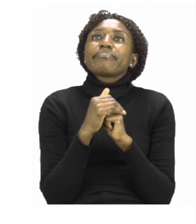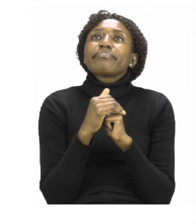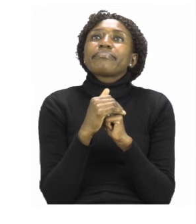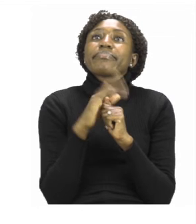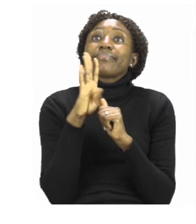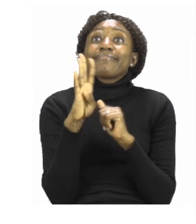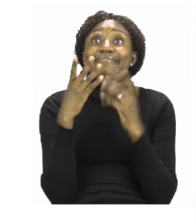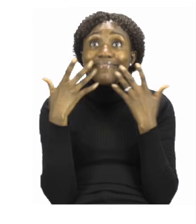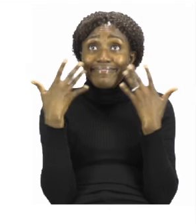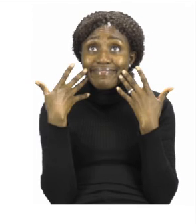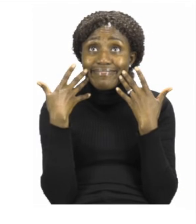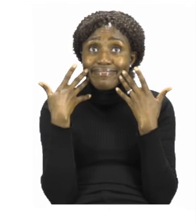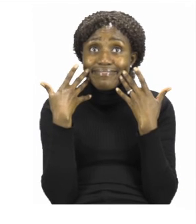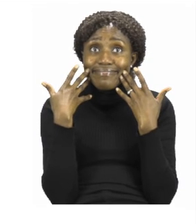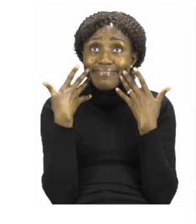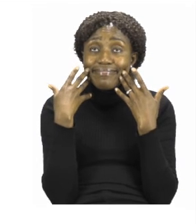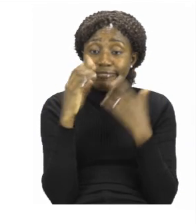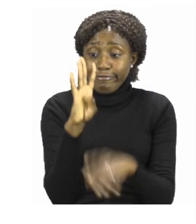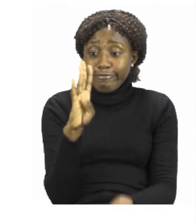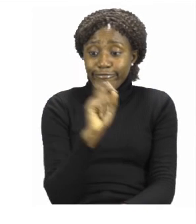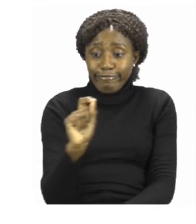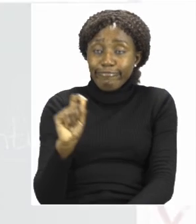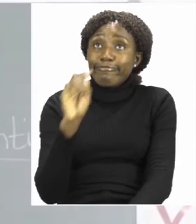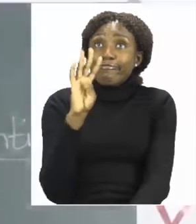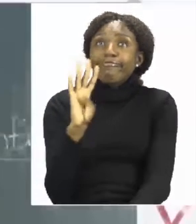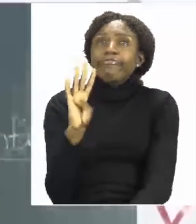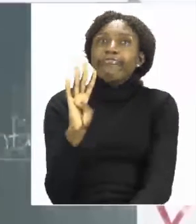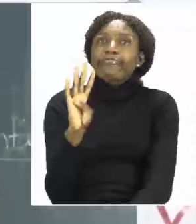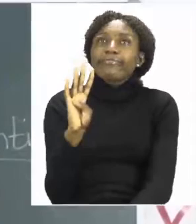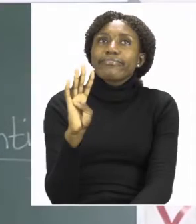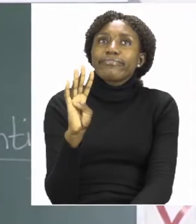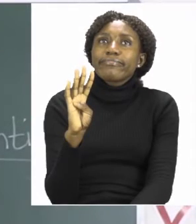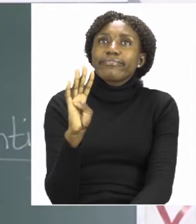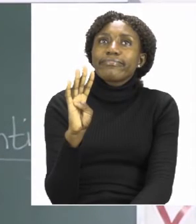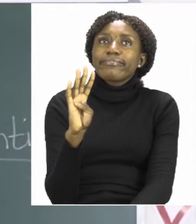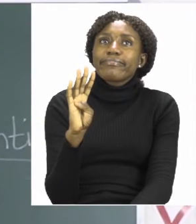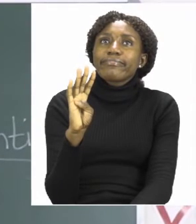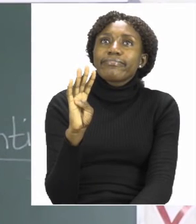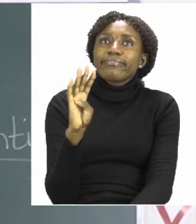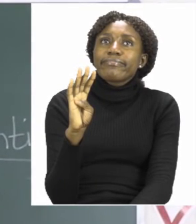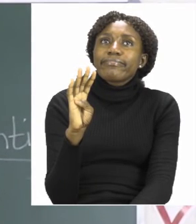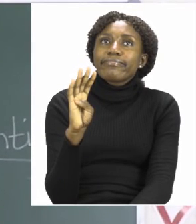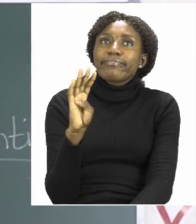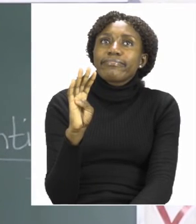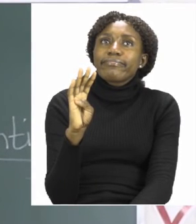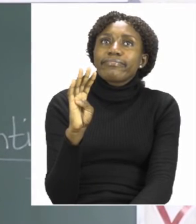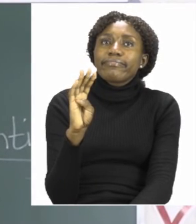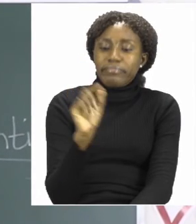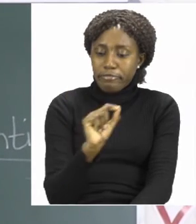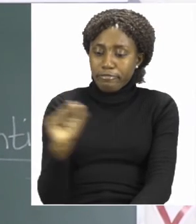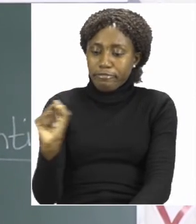four cats. Now remember you have to write your number four on the